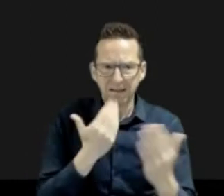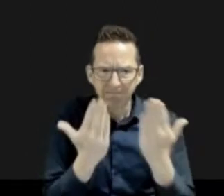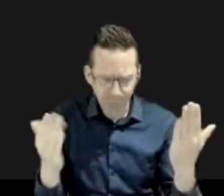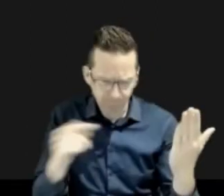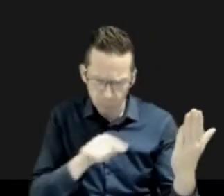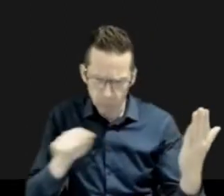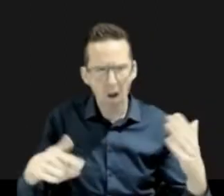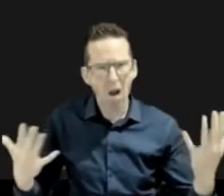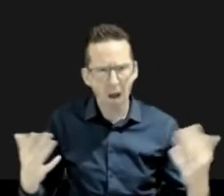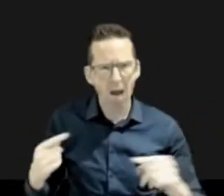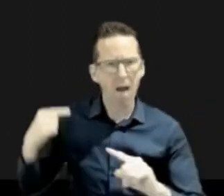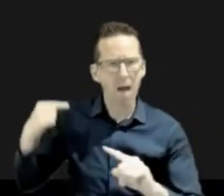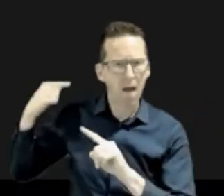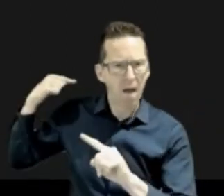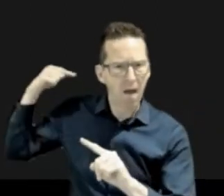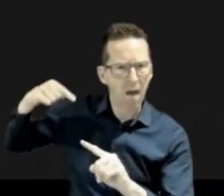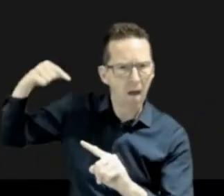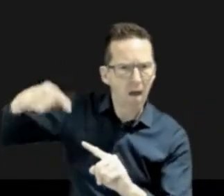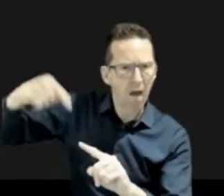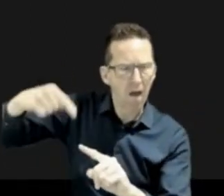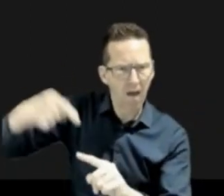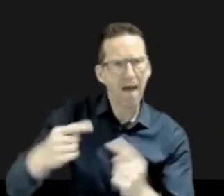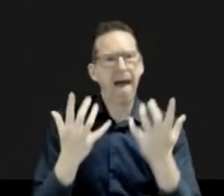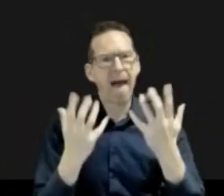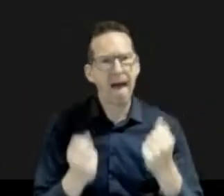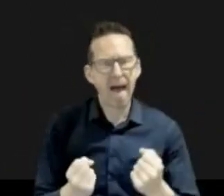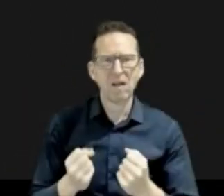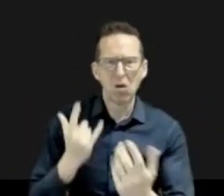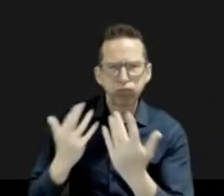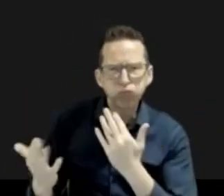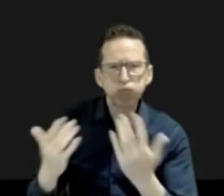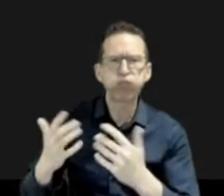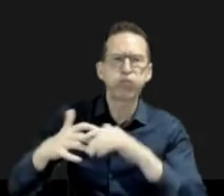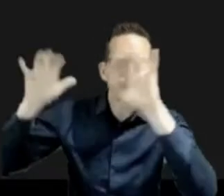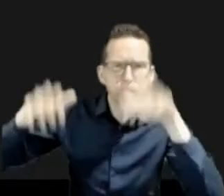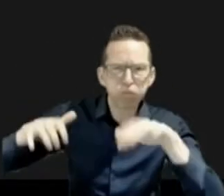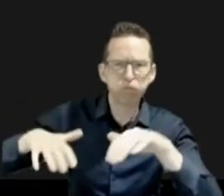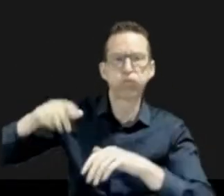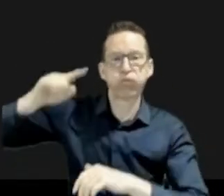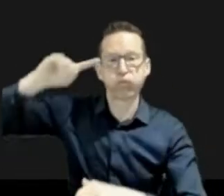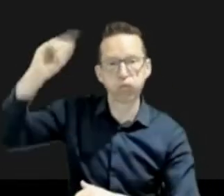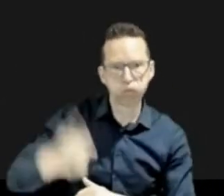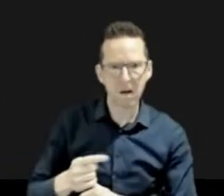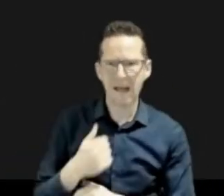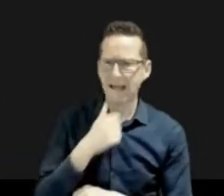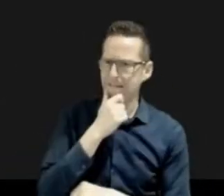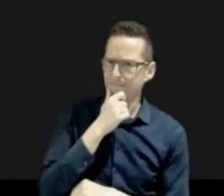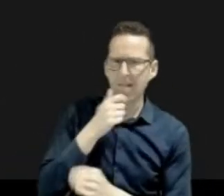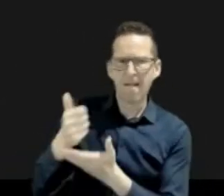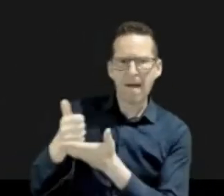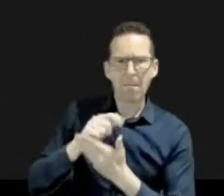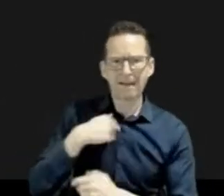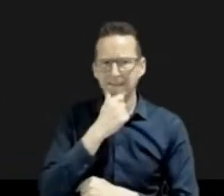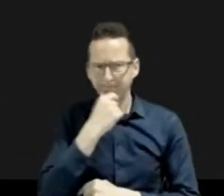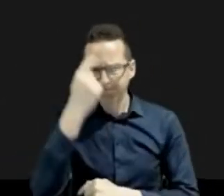prompt our being requested to provide these services for fire management. Our current most